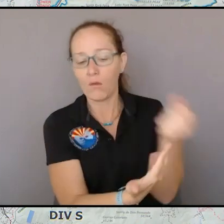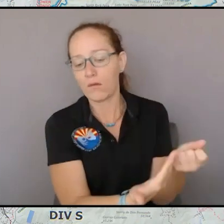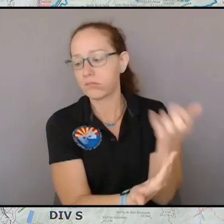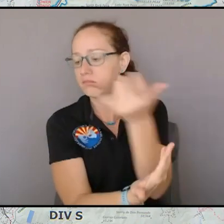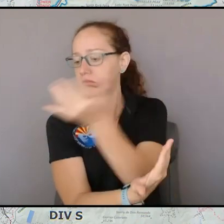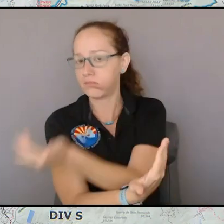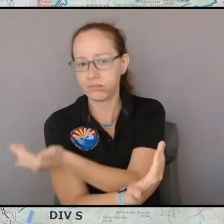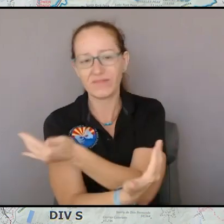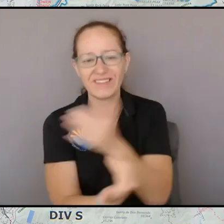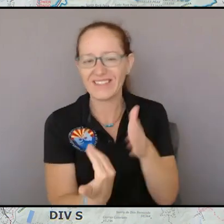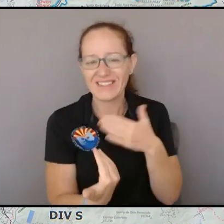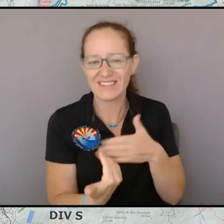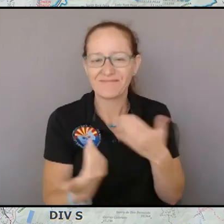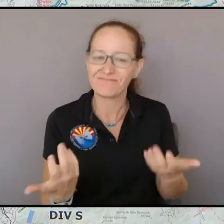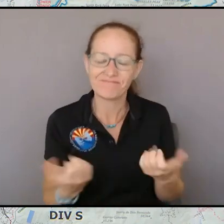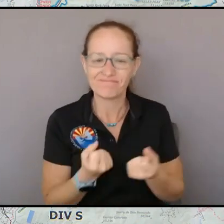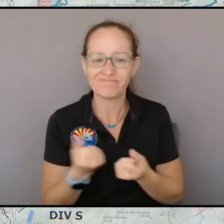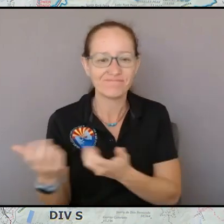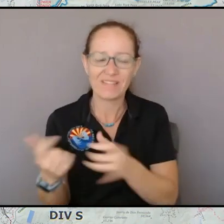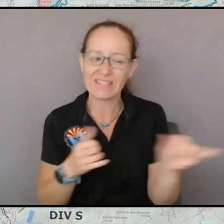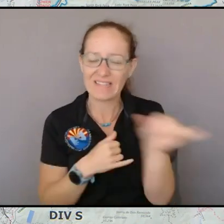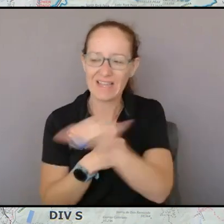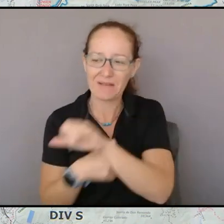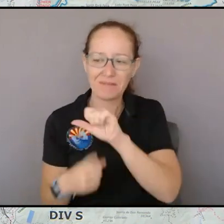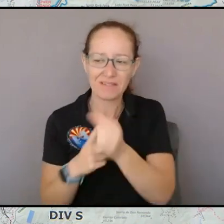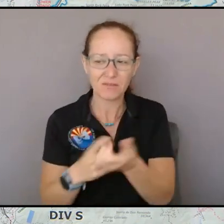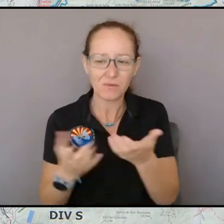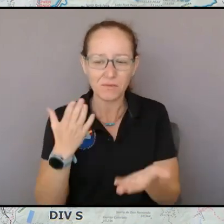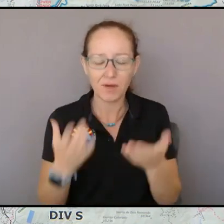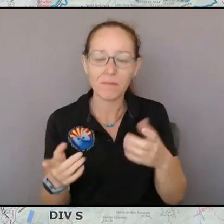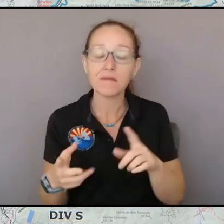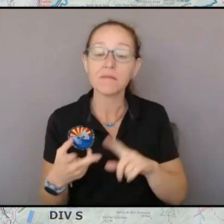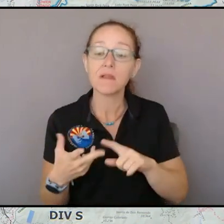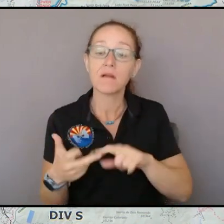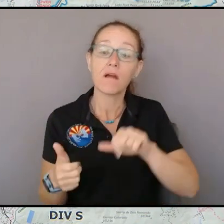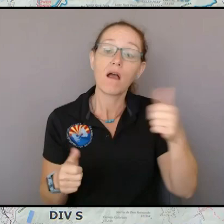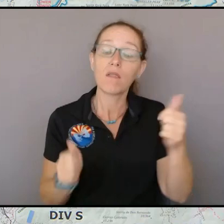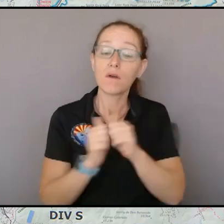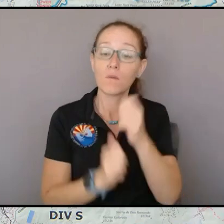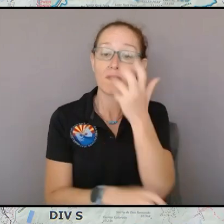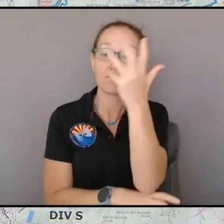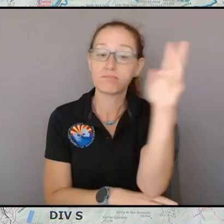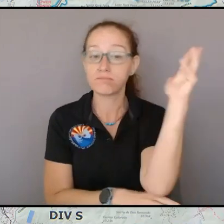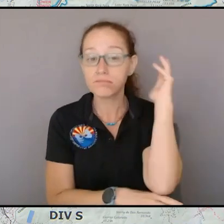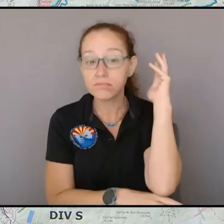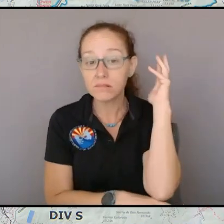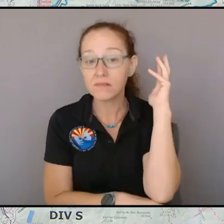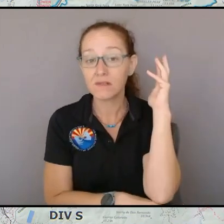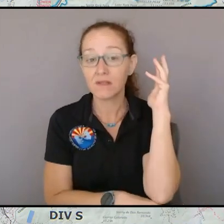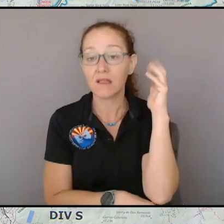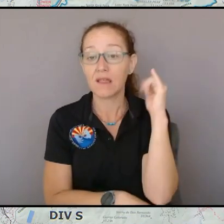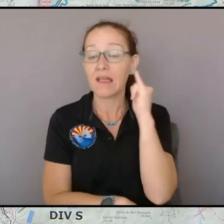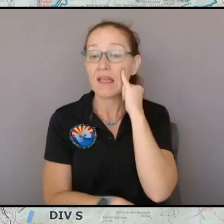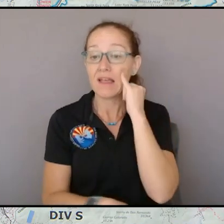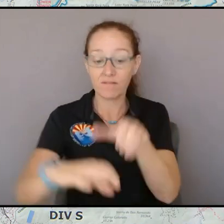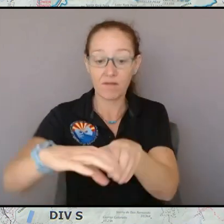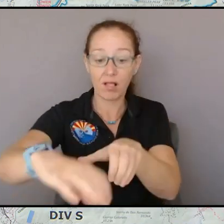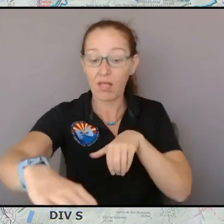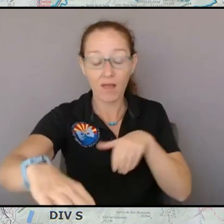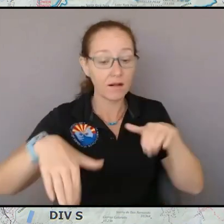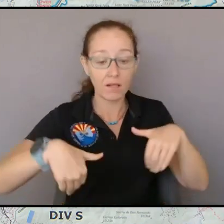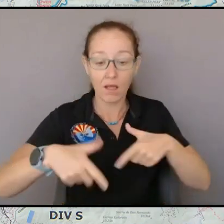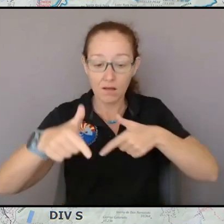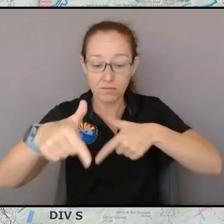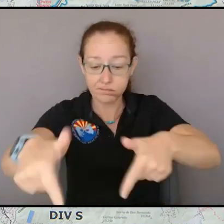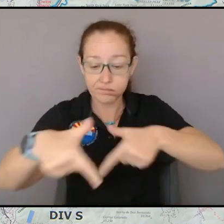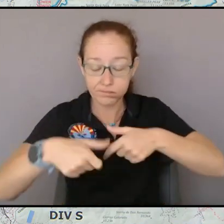to keep in mind is when you're talking about timber unburned lines are rarely effective so punching a line in